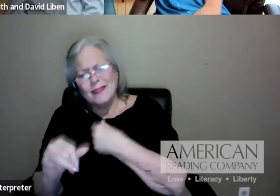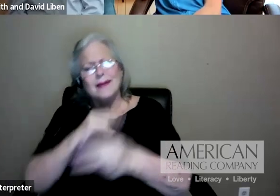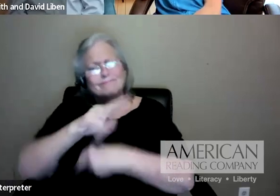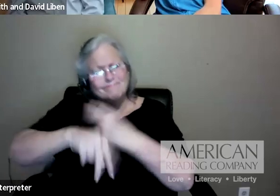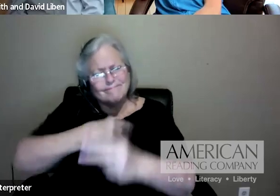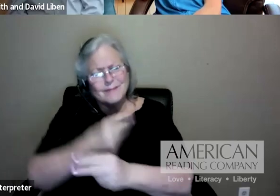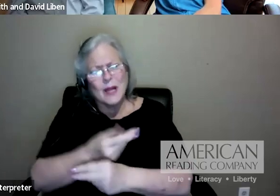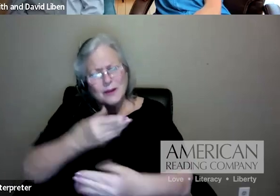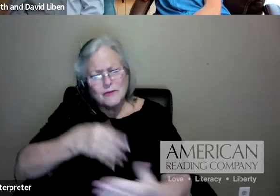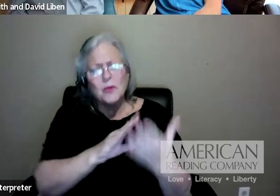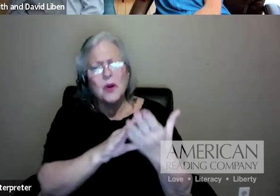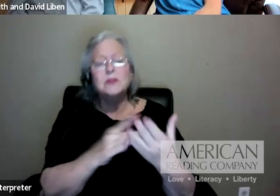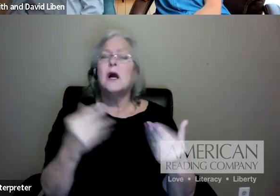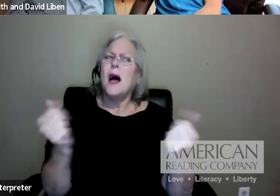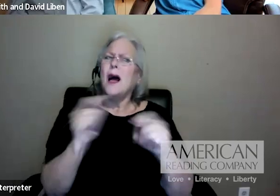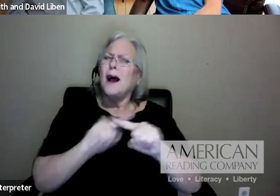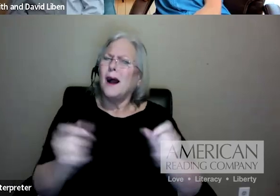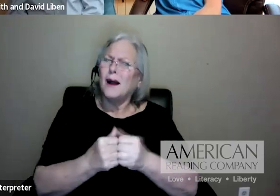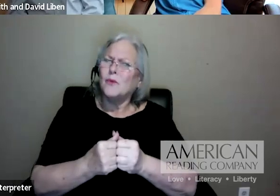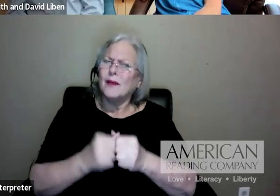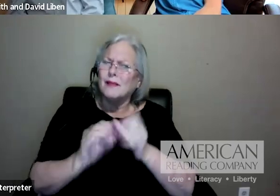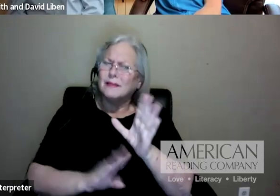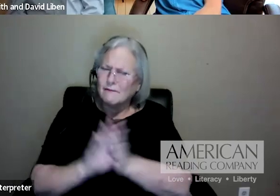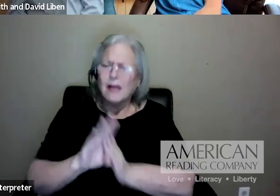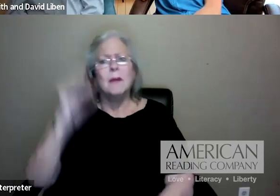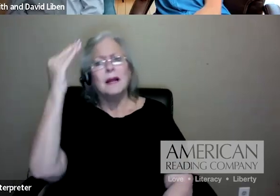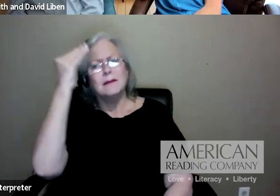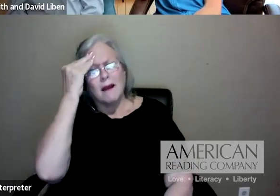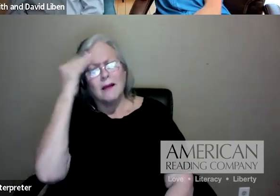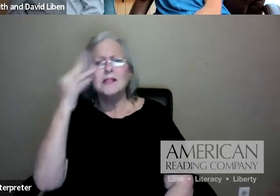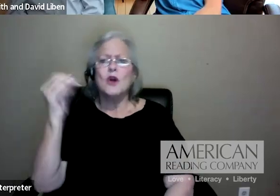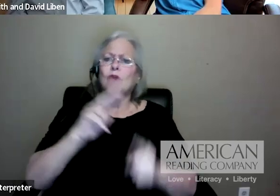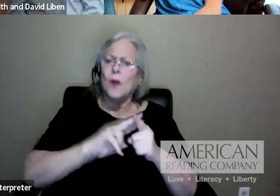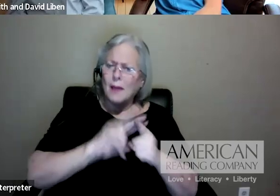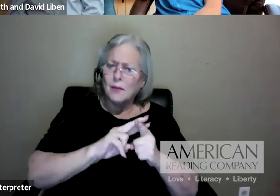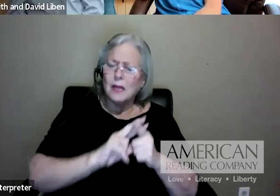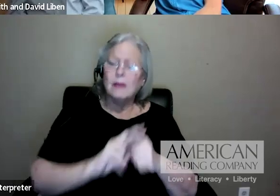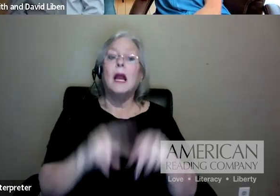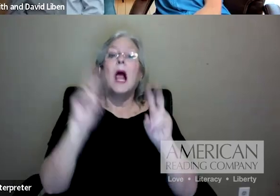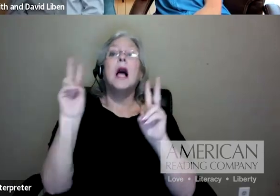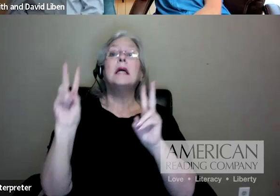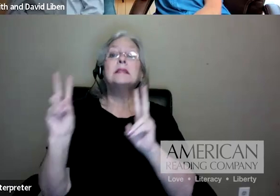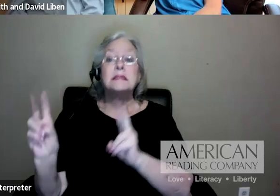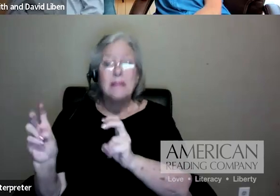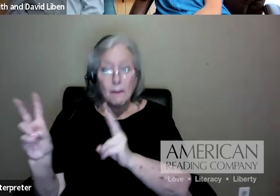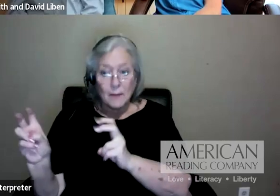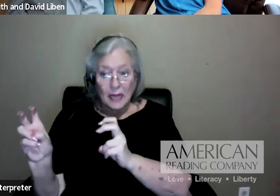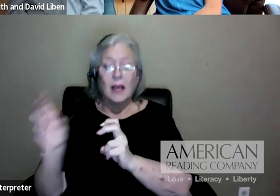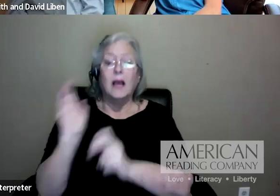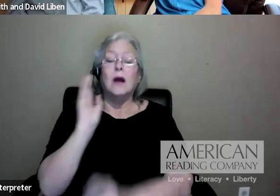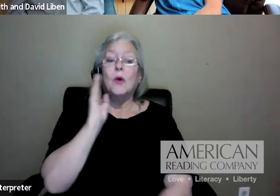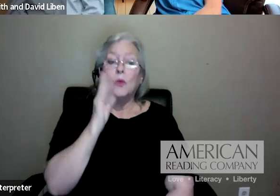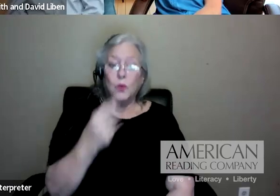growing knowledge, topics do it, and in terms of growing vocabulary, topic does it, as Meredith said. Because